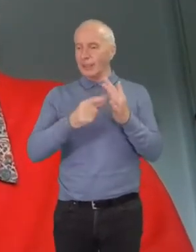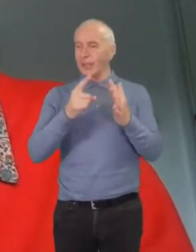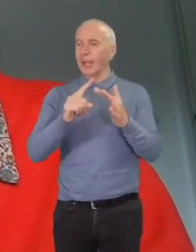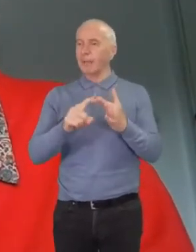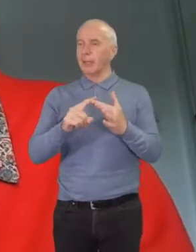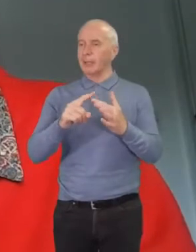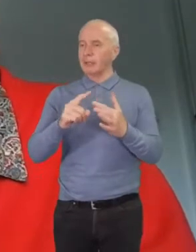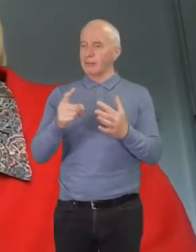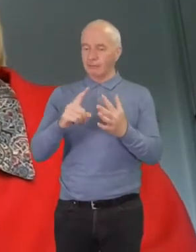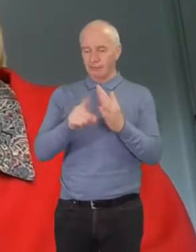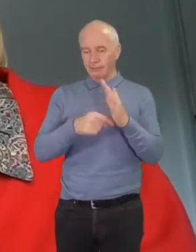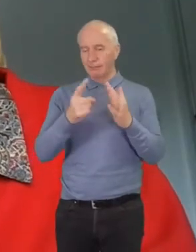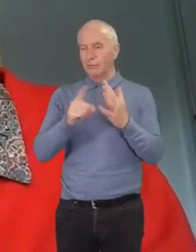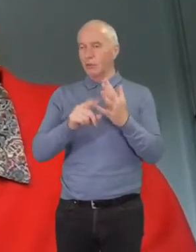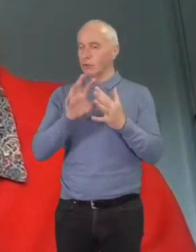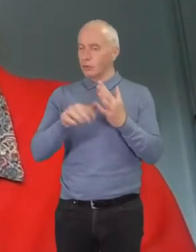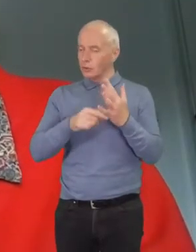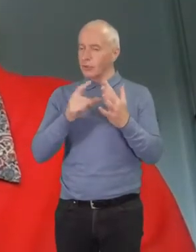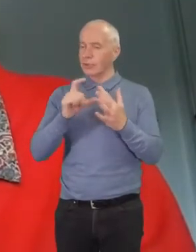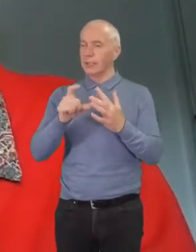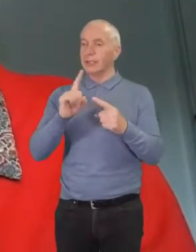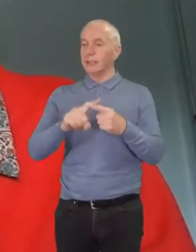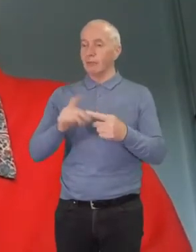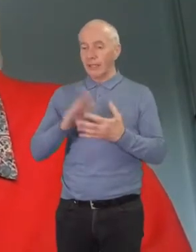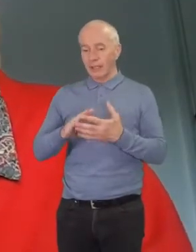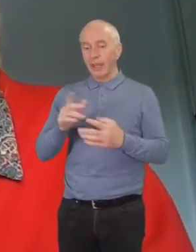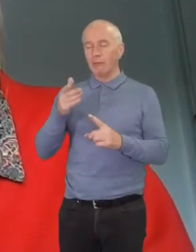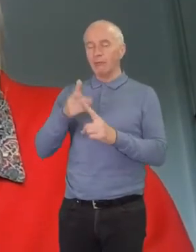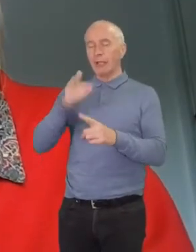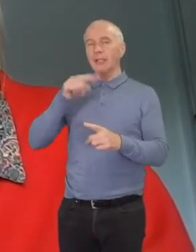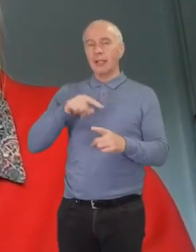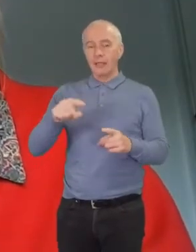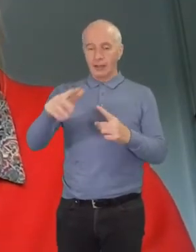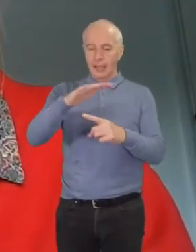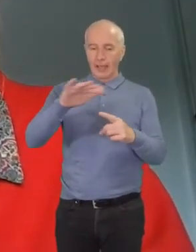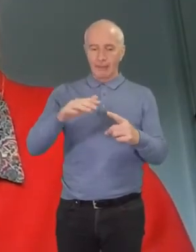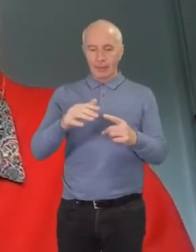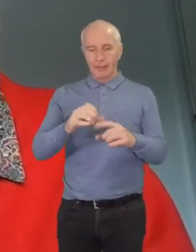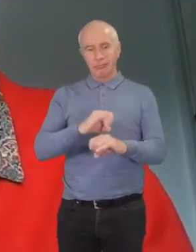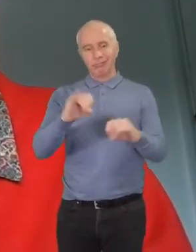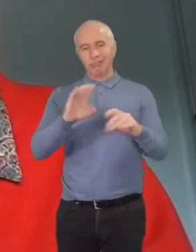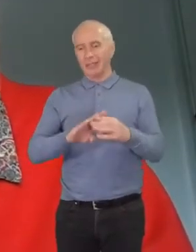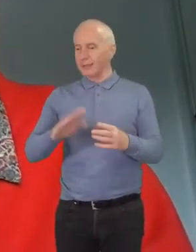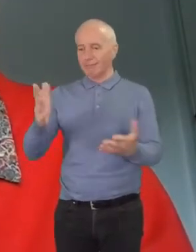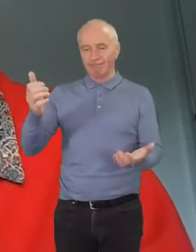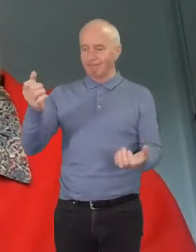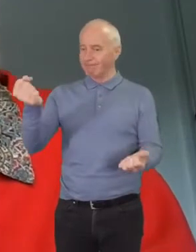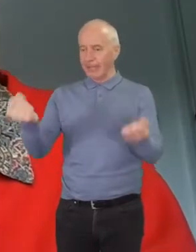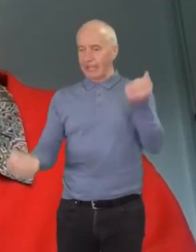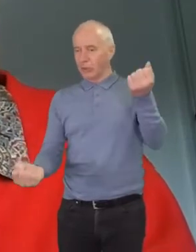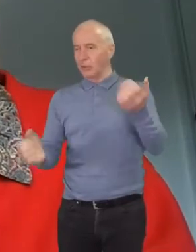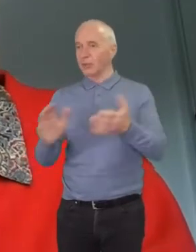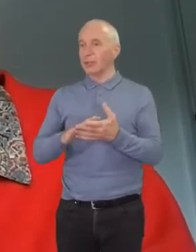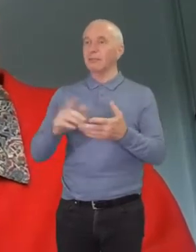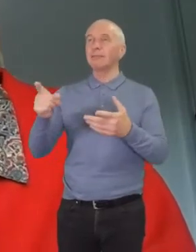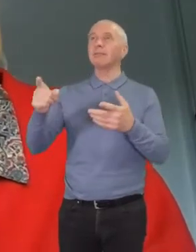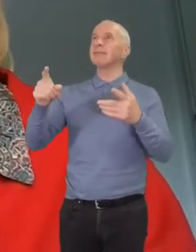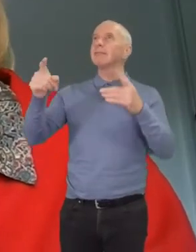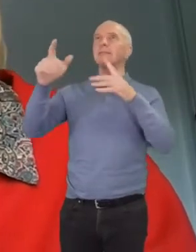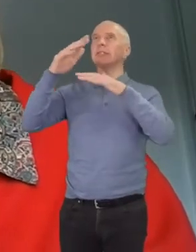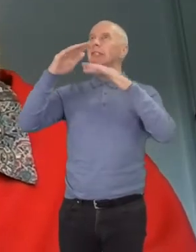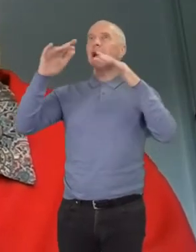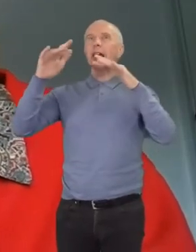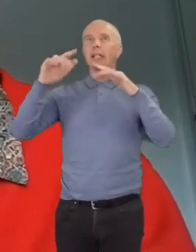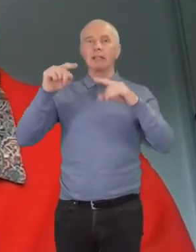that the climate crisis is a matter of injustice. The changing climate isn't something which is happening in the sky and it's not something which is happening to